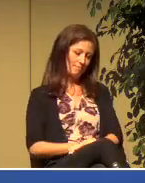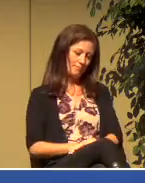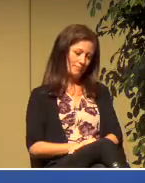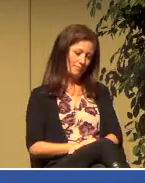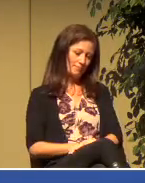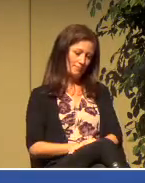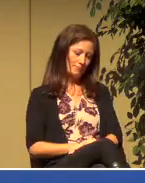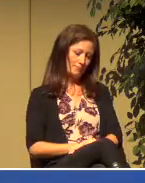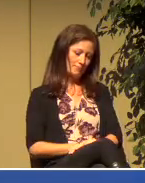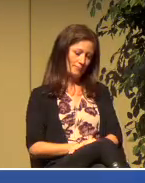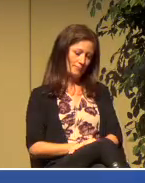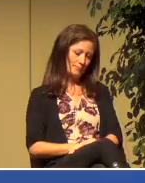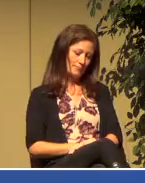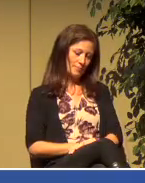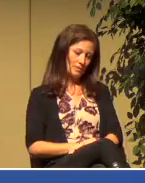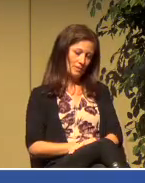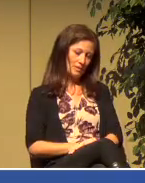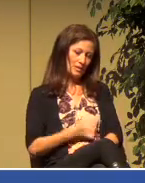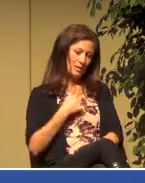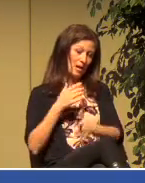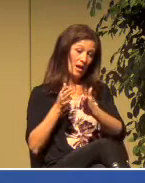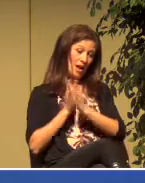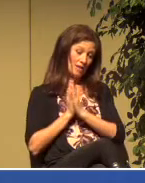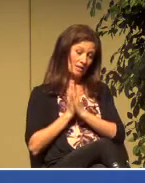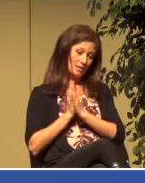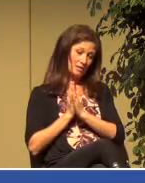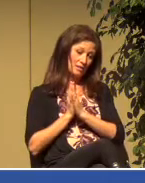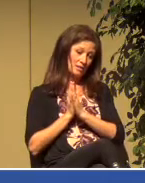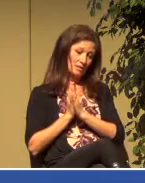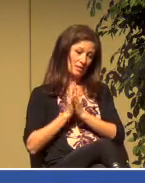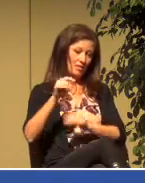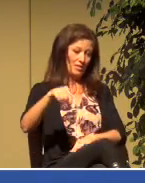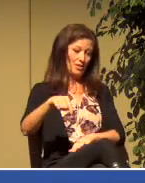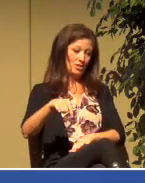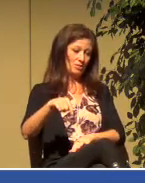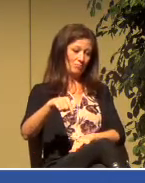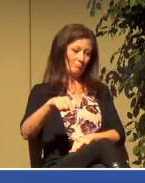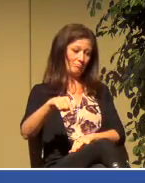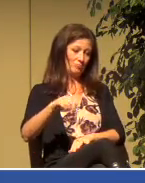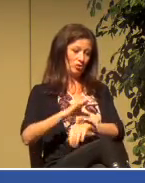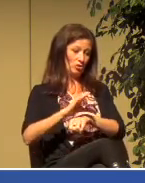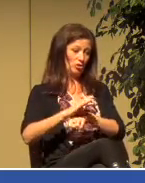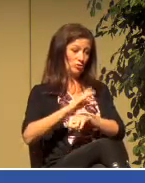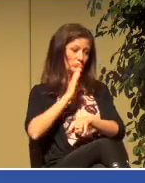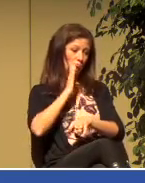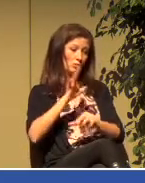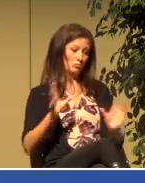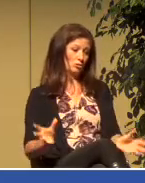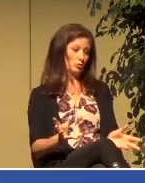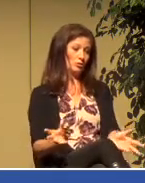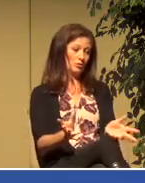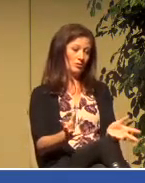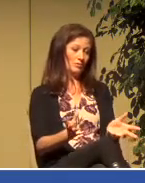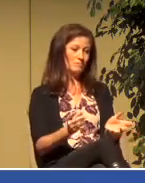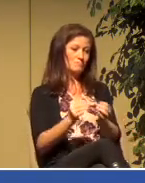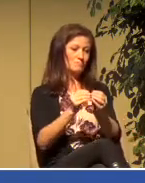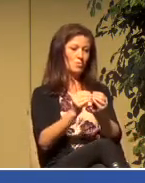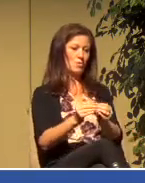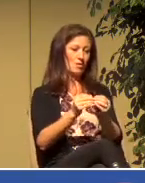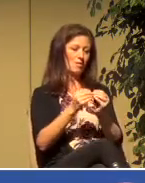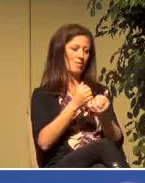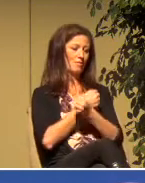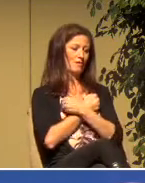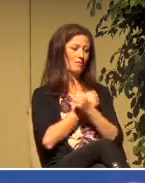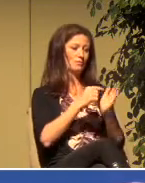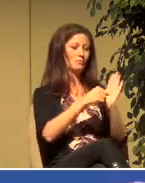that love for our community that we may go out and